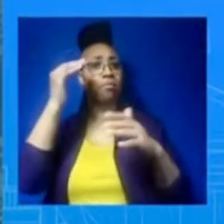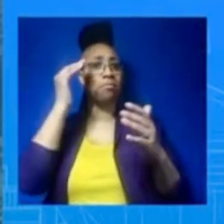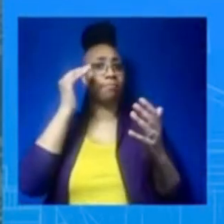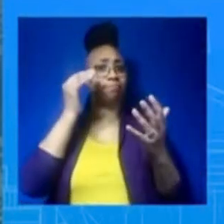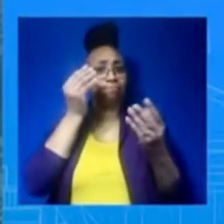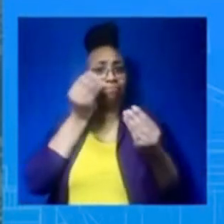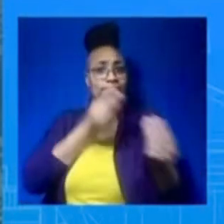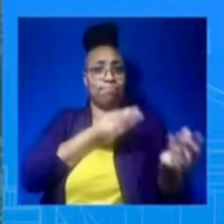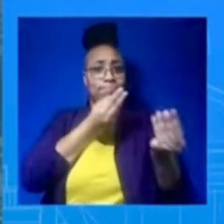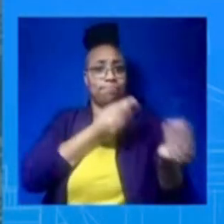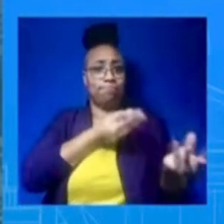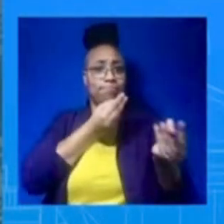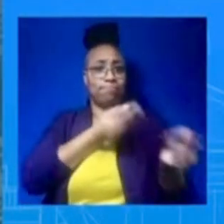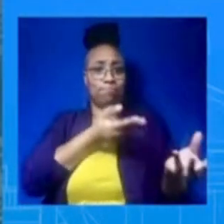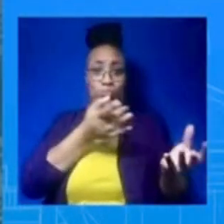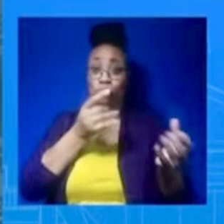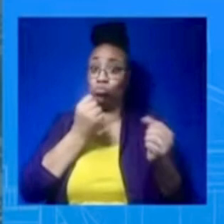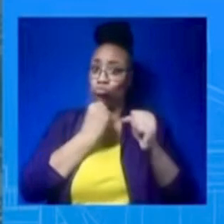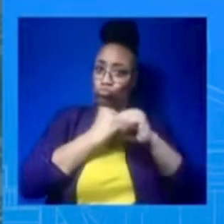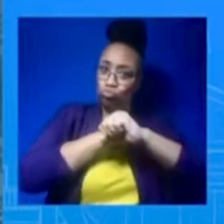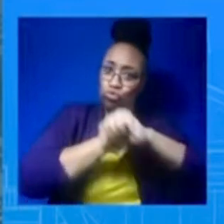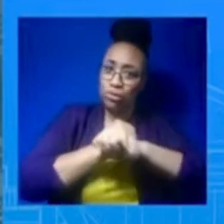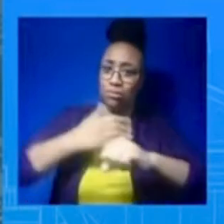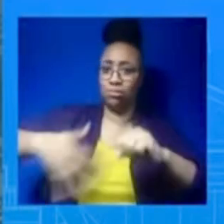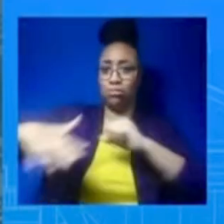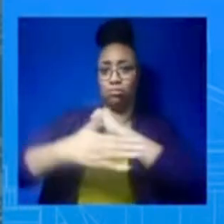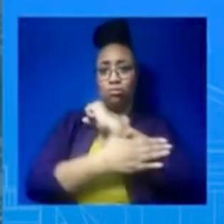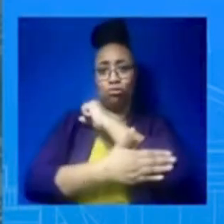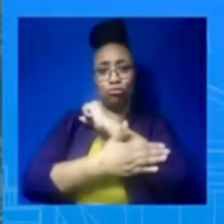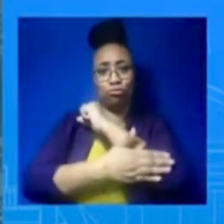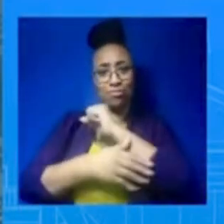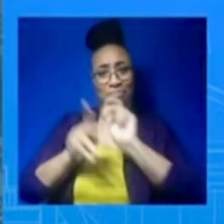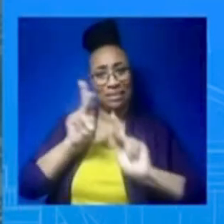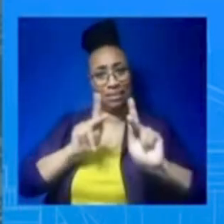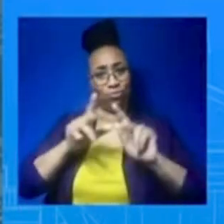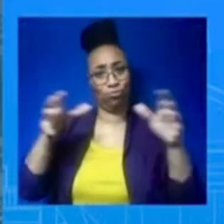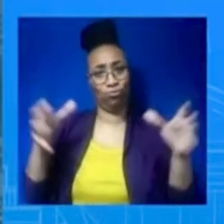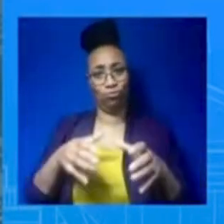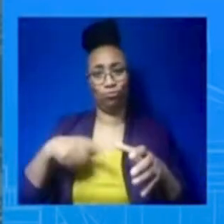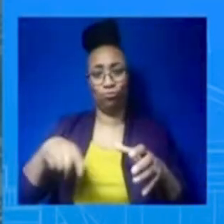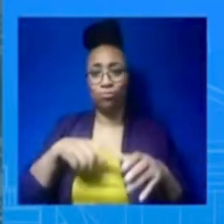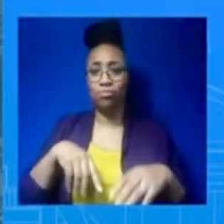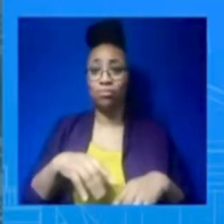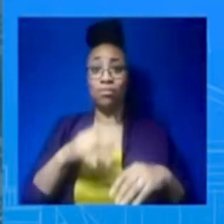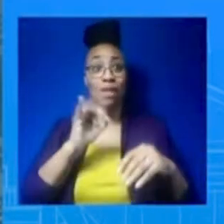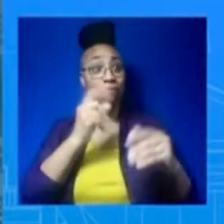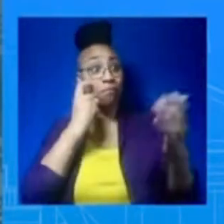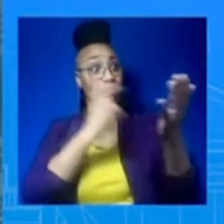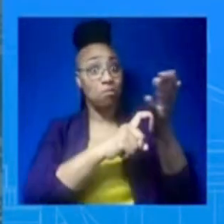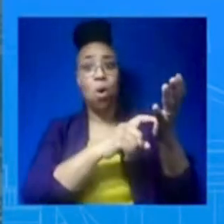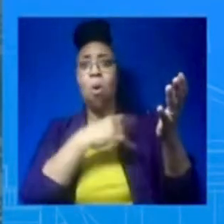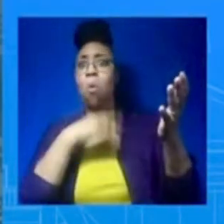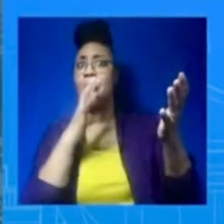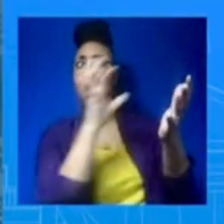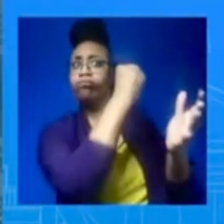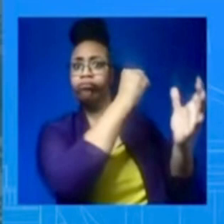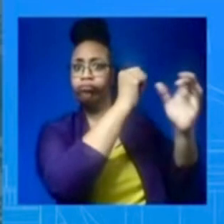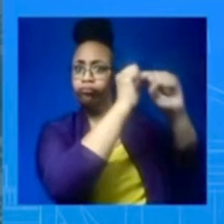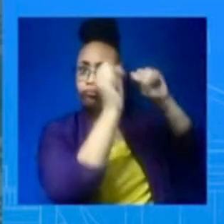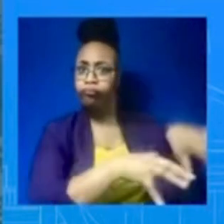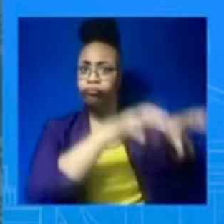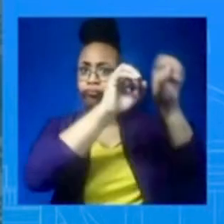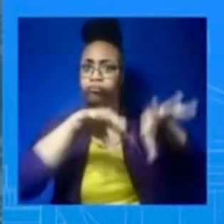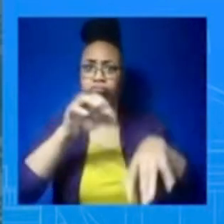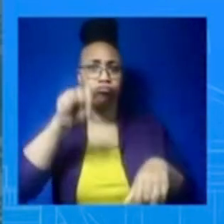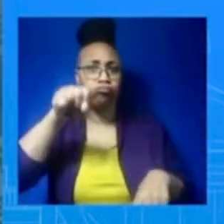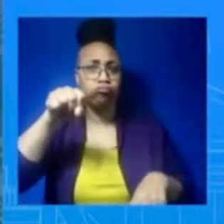he takes so seriously his responsibilities to protect this country, our secrets, our interests, and our people. So the short